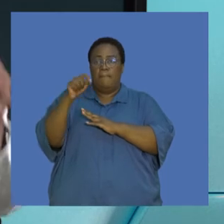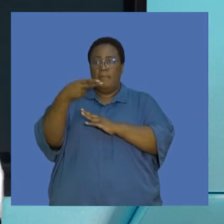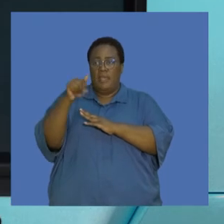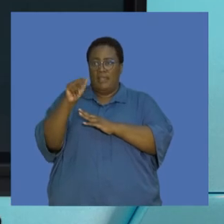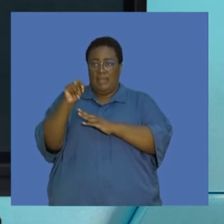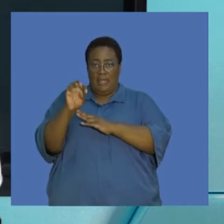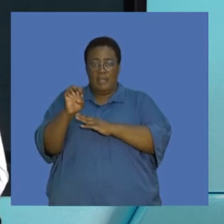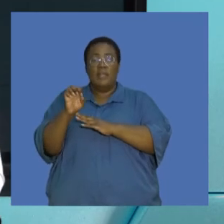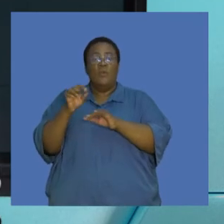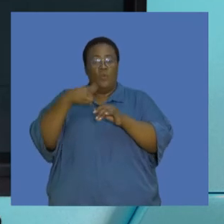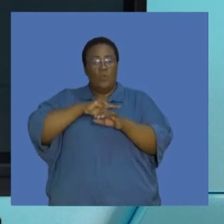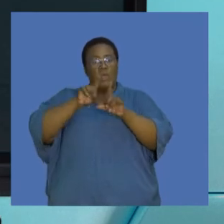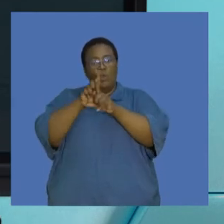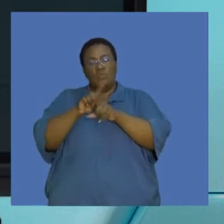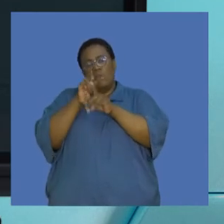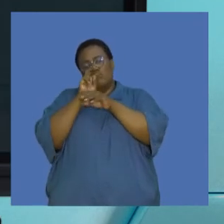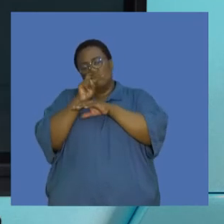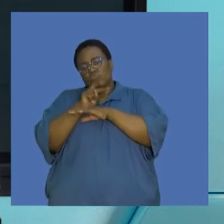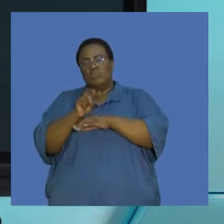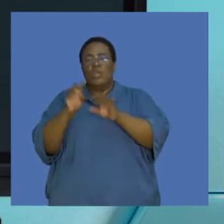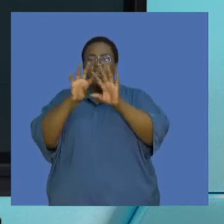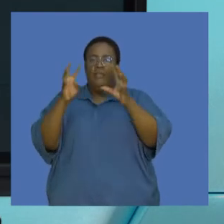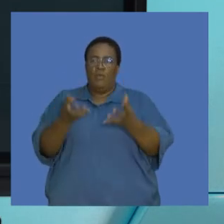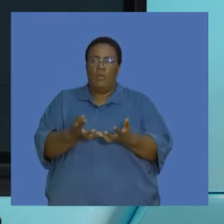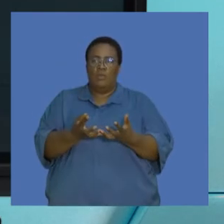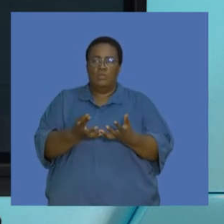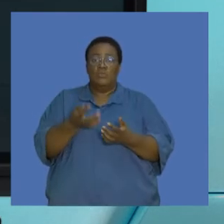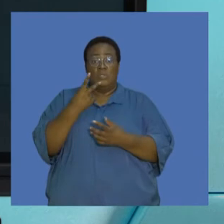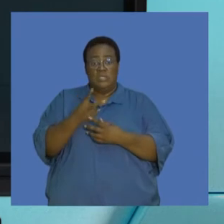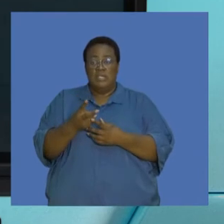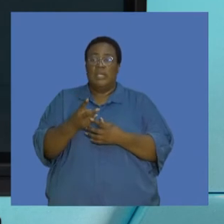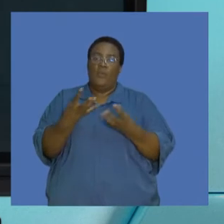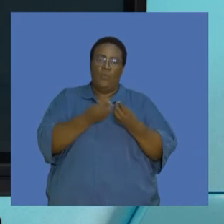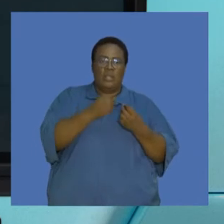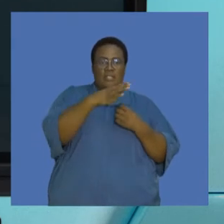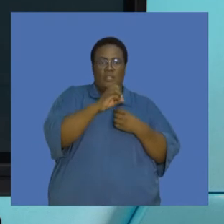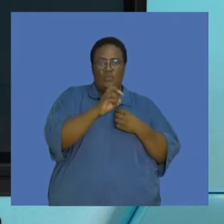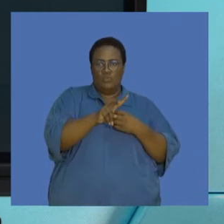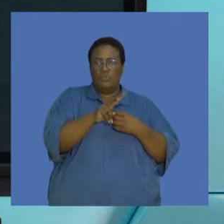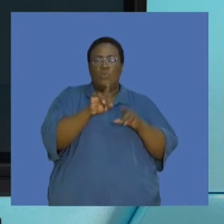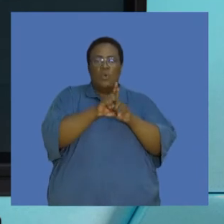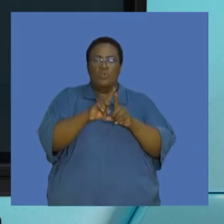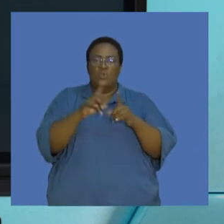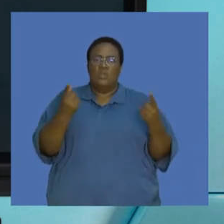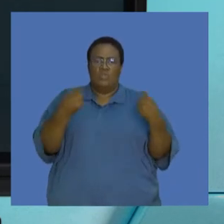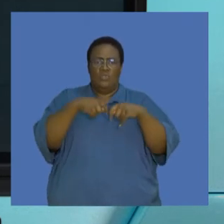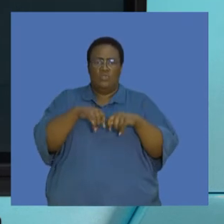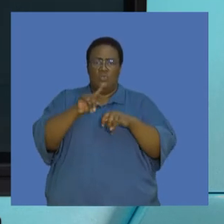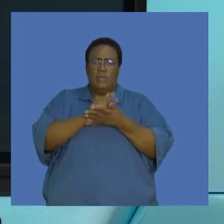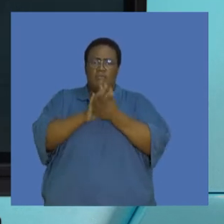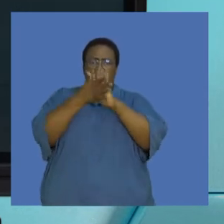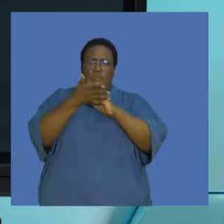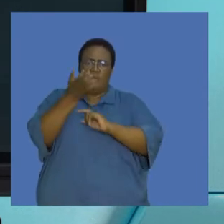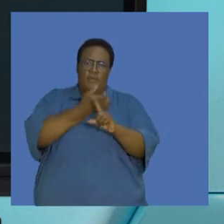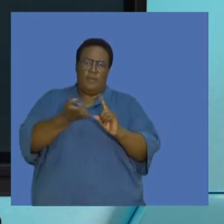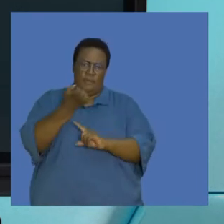also have been monitoring methane production globally and we see that production of methane along with carbon dioxide has also contributed to